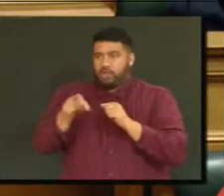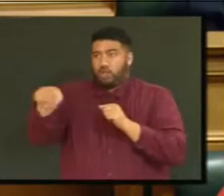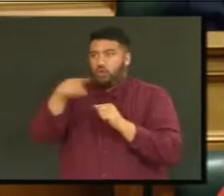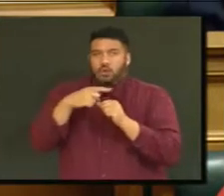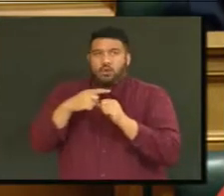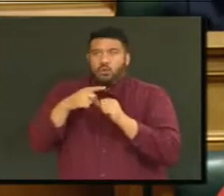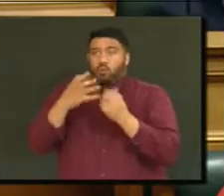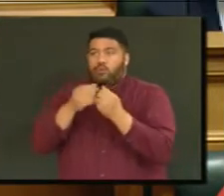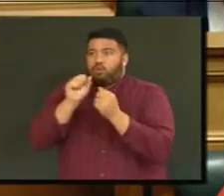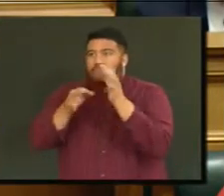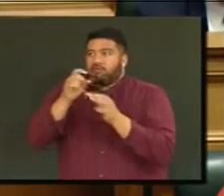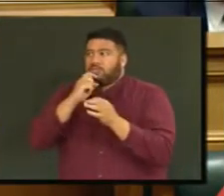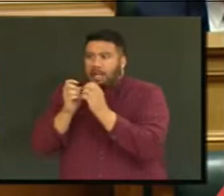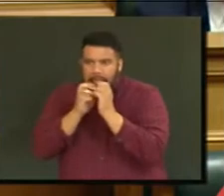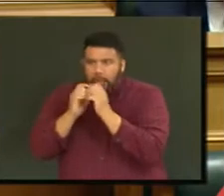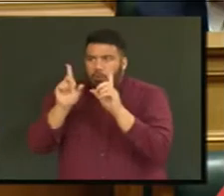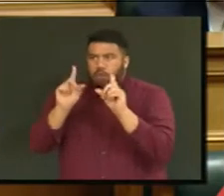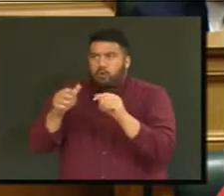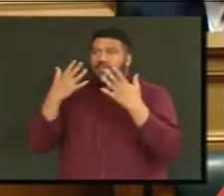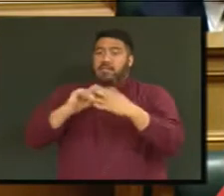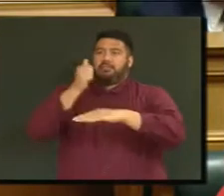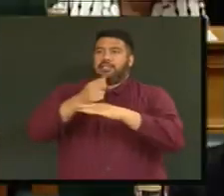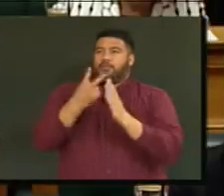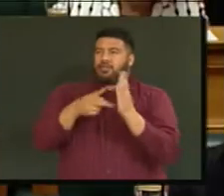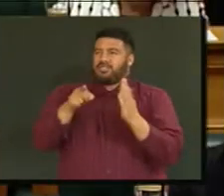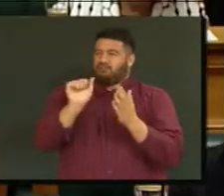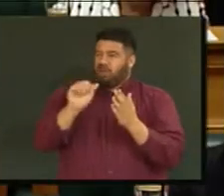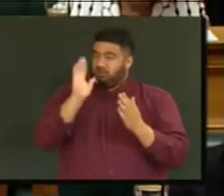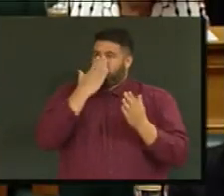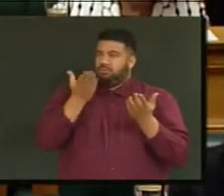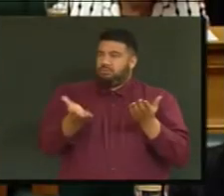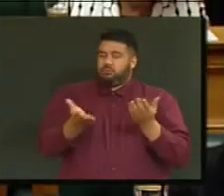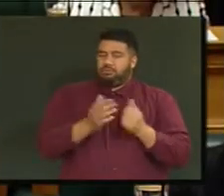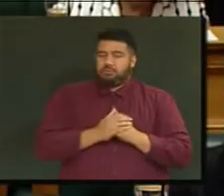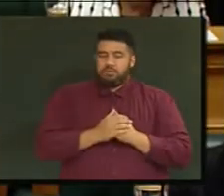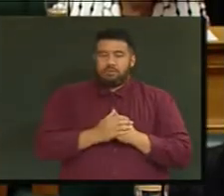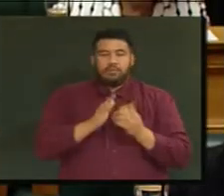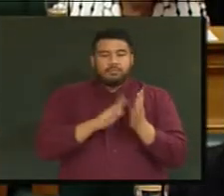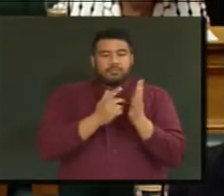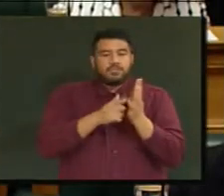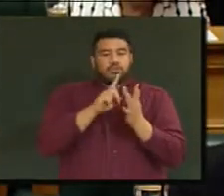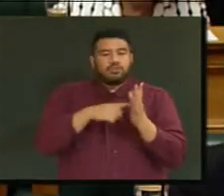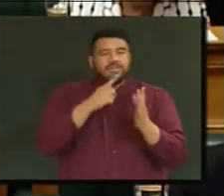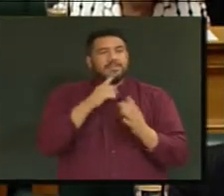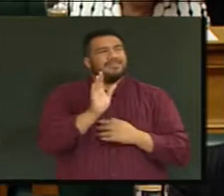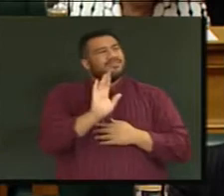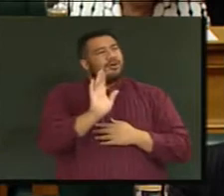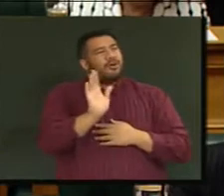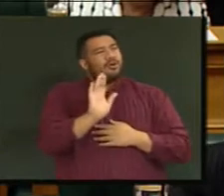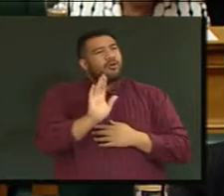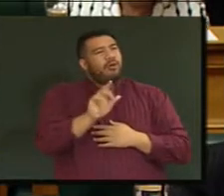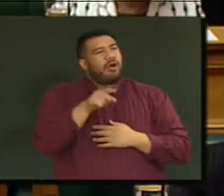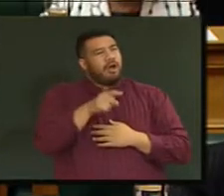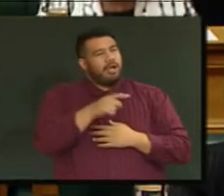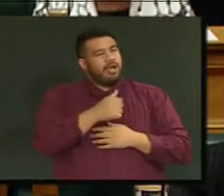staff? The Honourable Stephen Joyce. Mr Speaker, no. I appreciate the member's latest